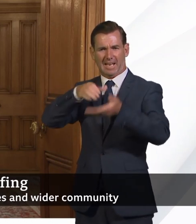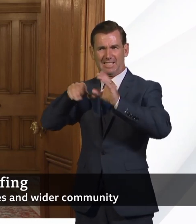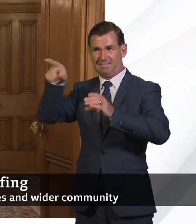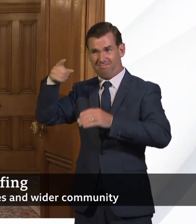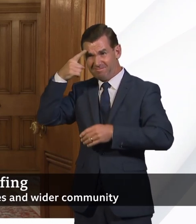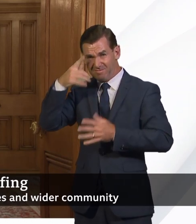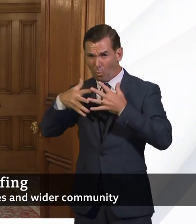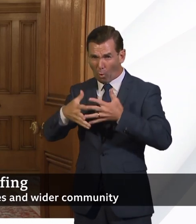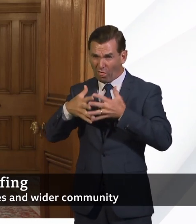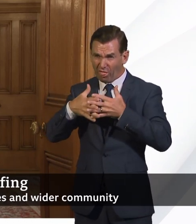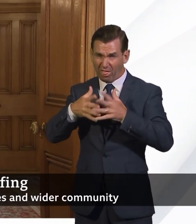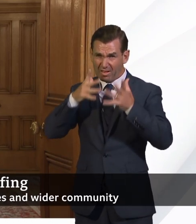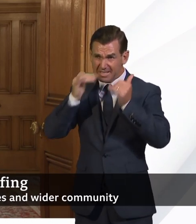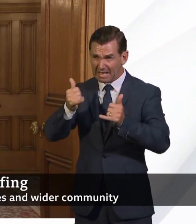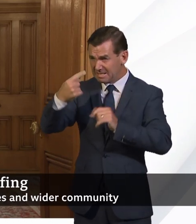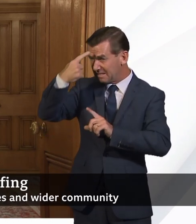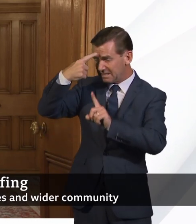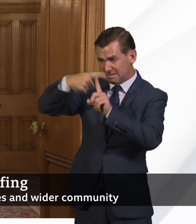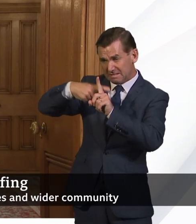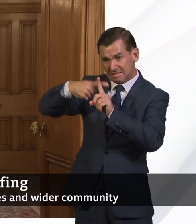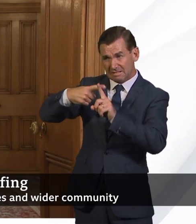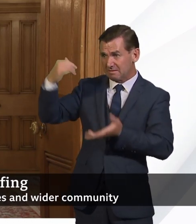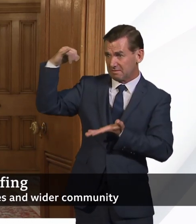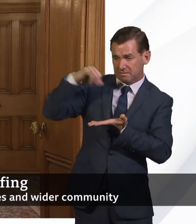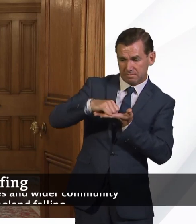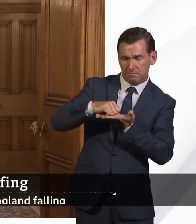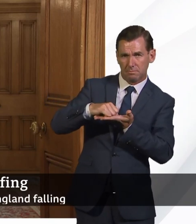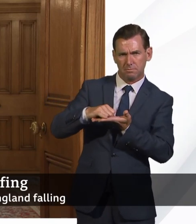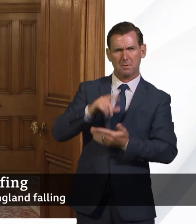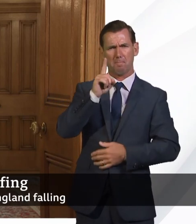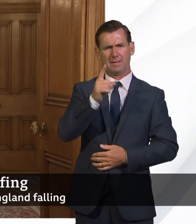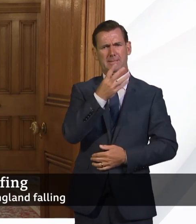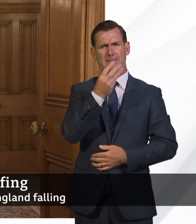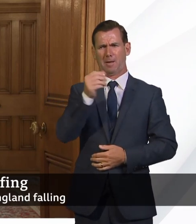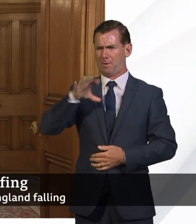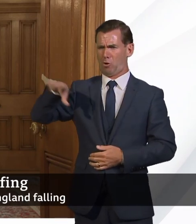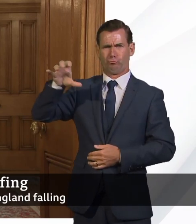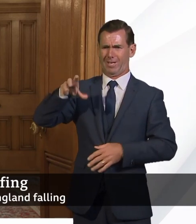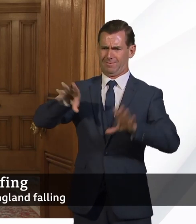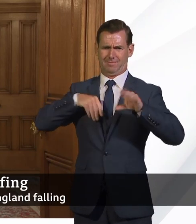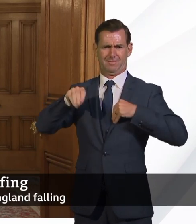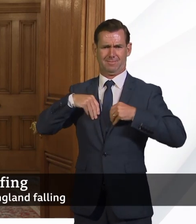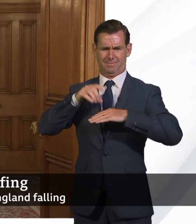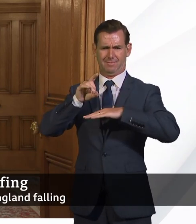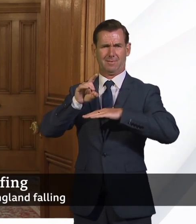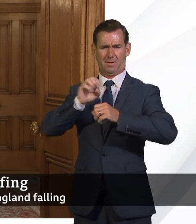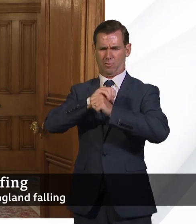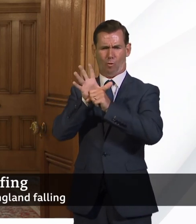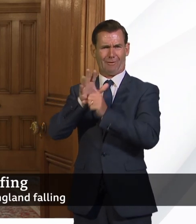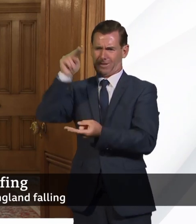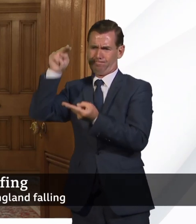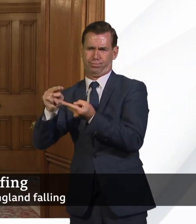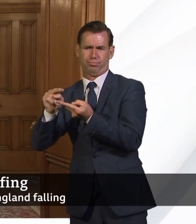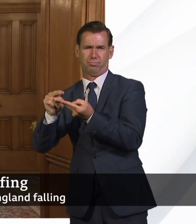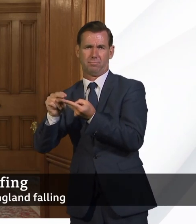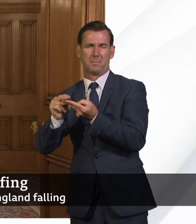other places. But there's, you know, clearly, there are countries that have lower levels of infection, but that may be because they've yet